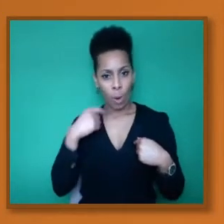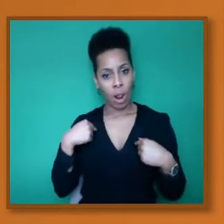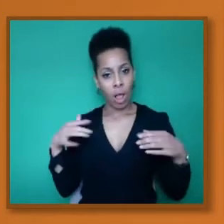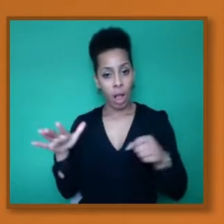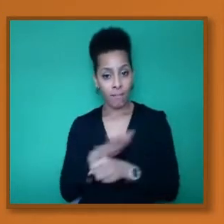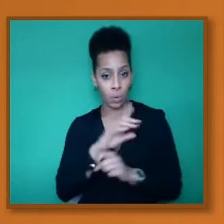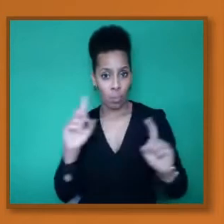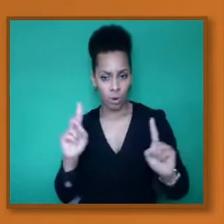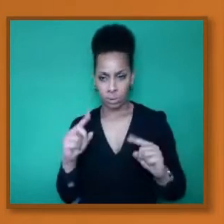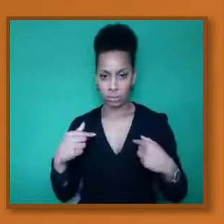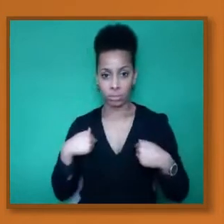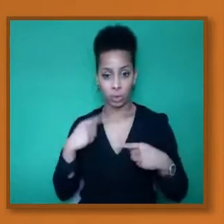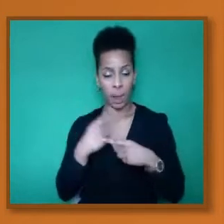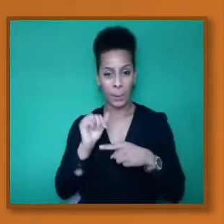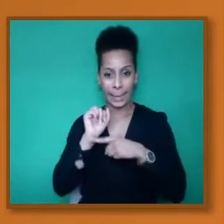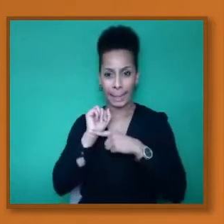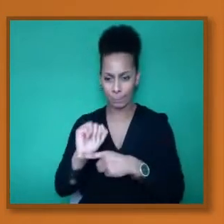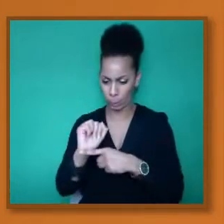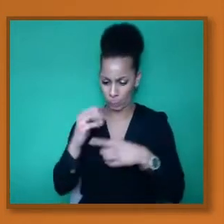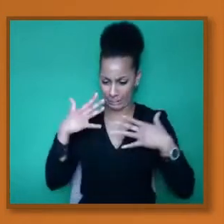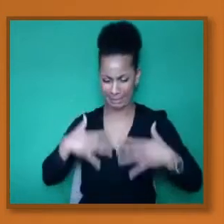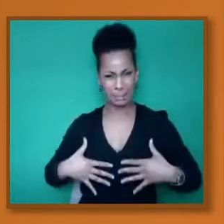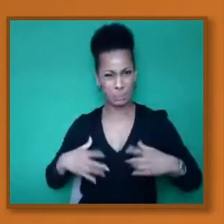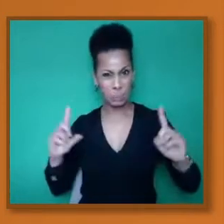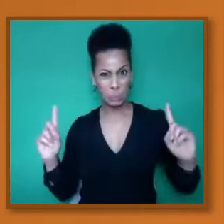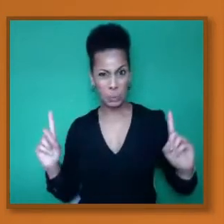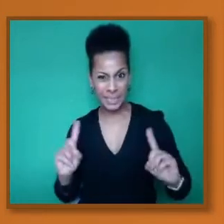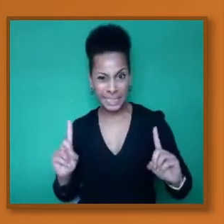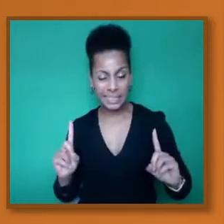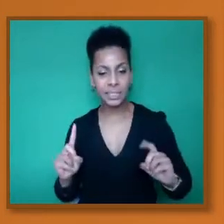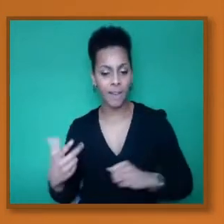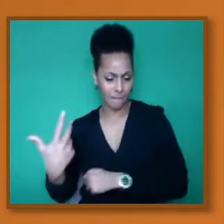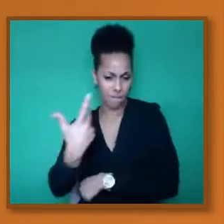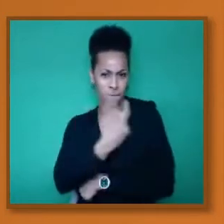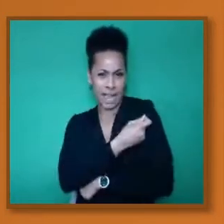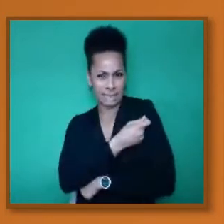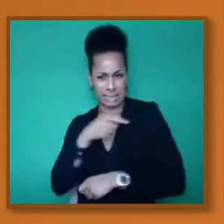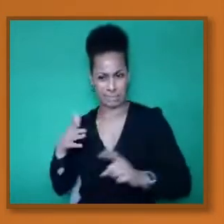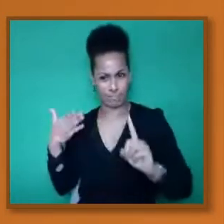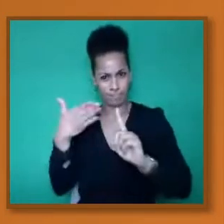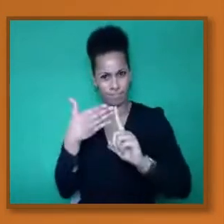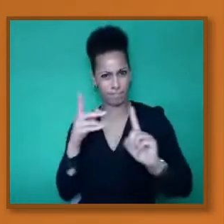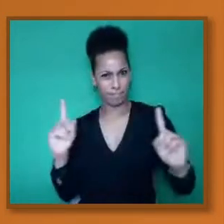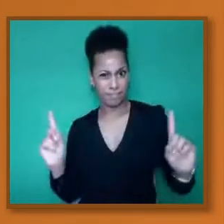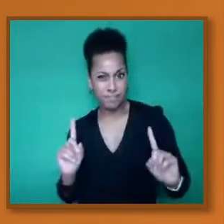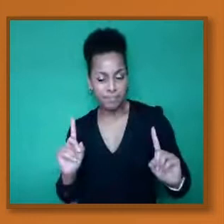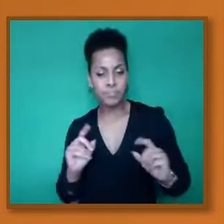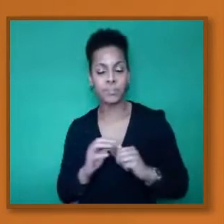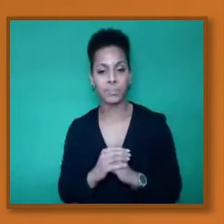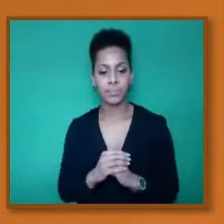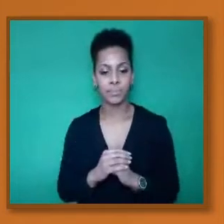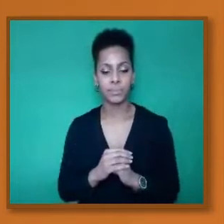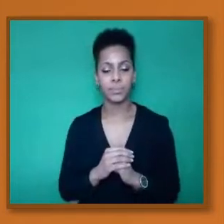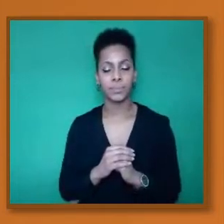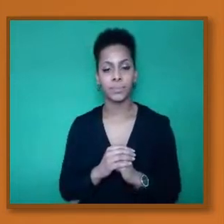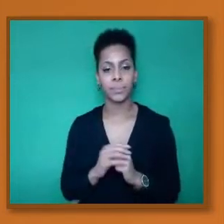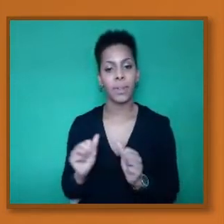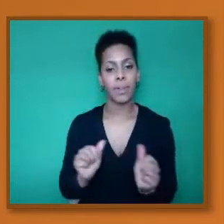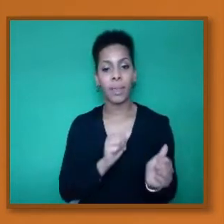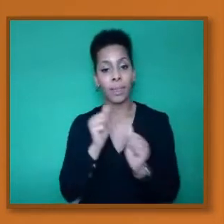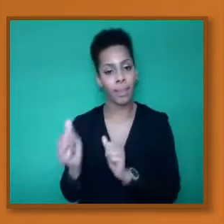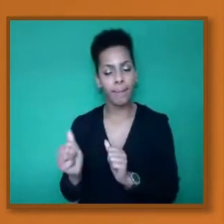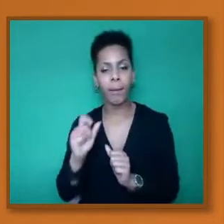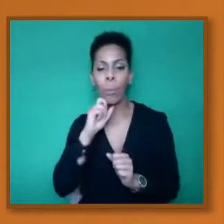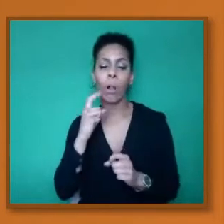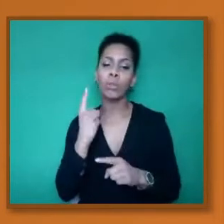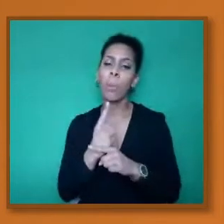role of vaccines in general. Okay. Wayne then will talk more specifically about COVID-19